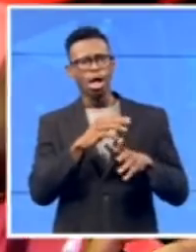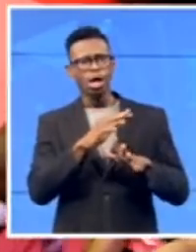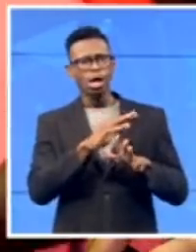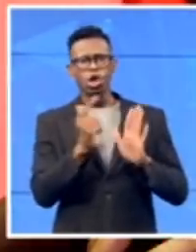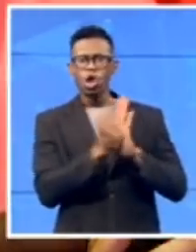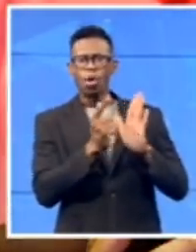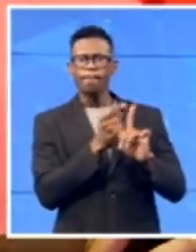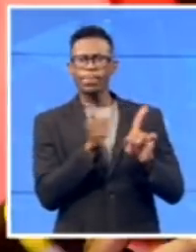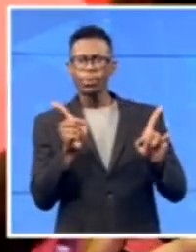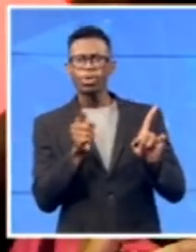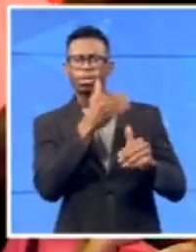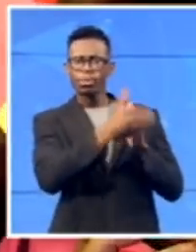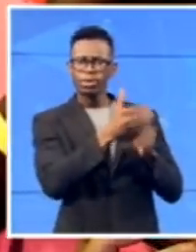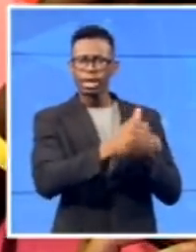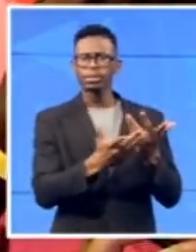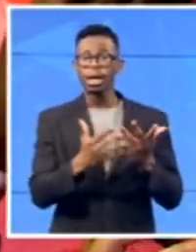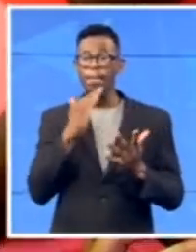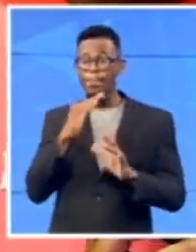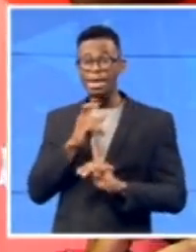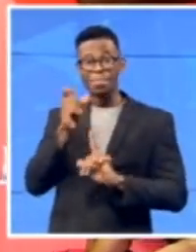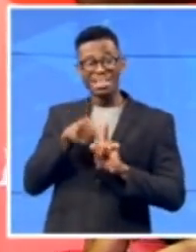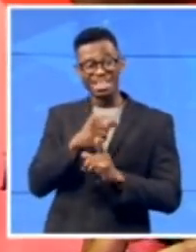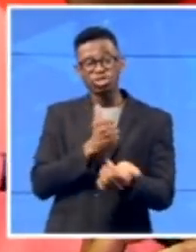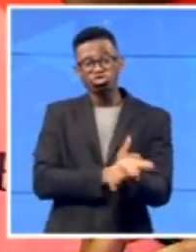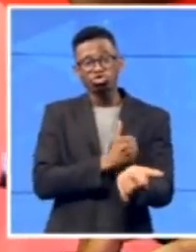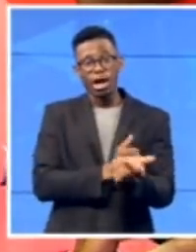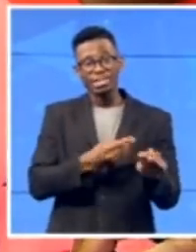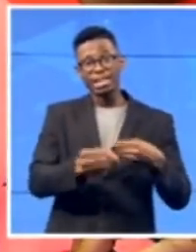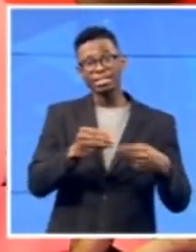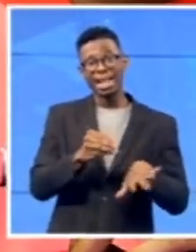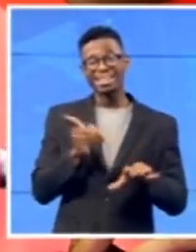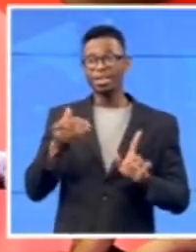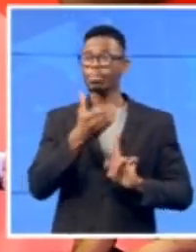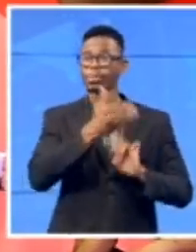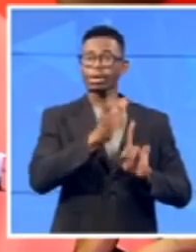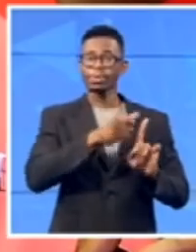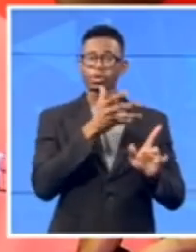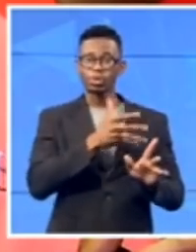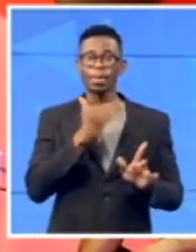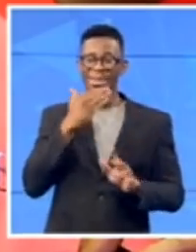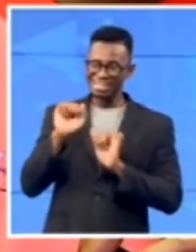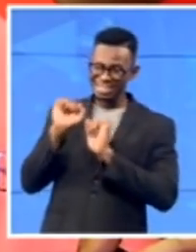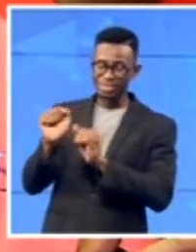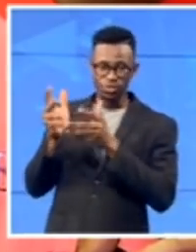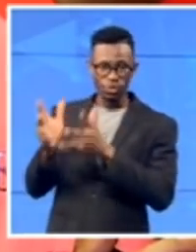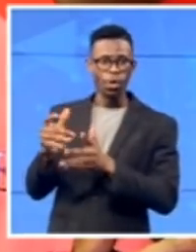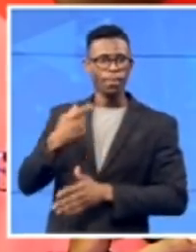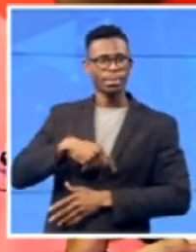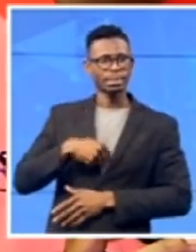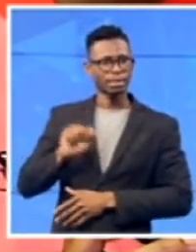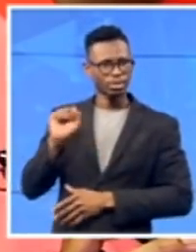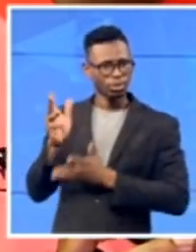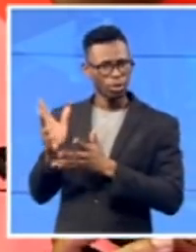it is in his nature, is in his character, it is in his DNA to protect illegality and criminality.